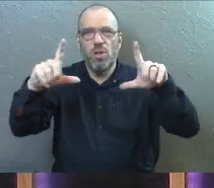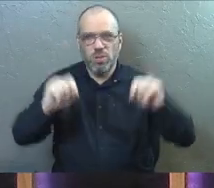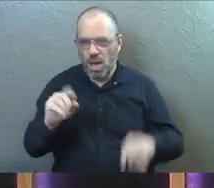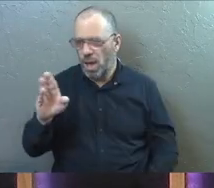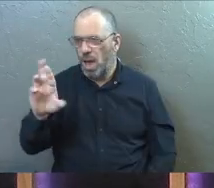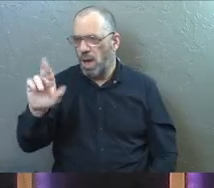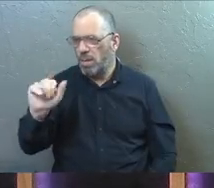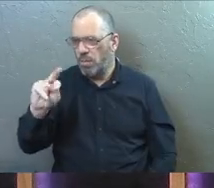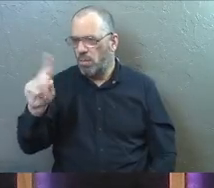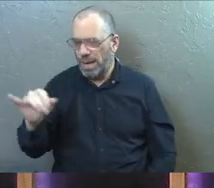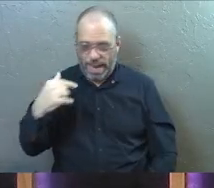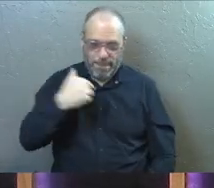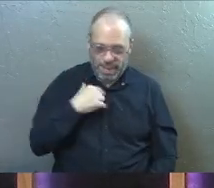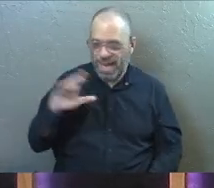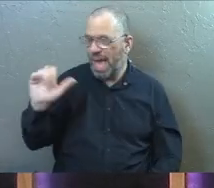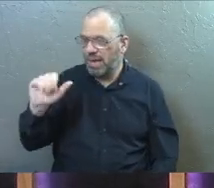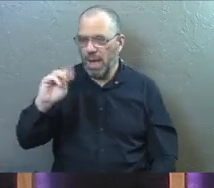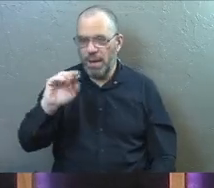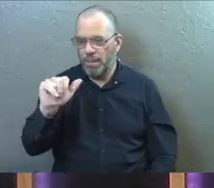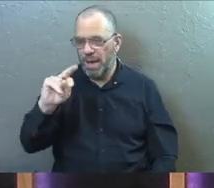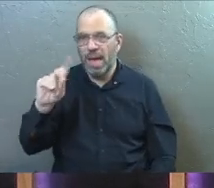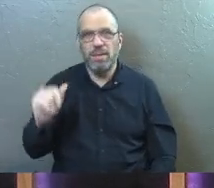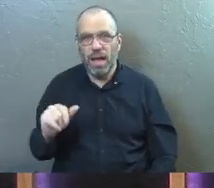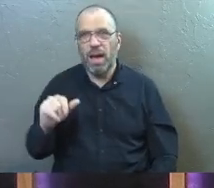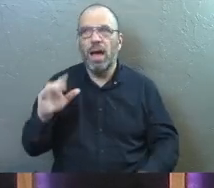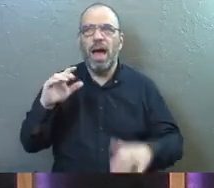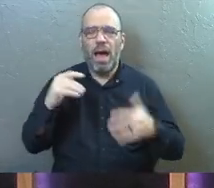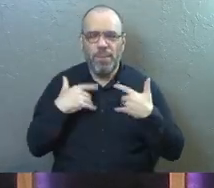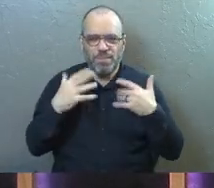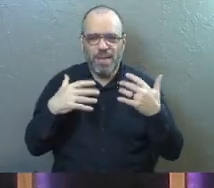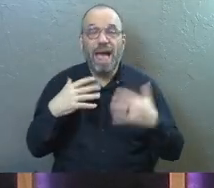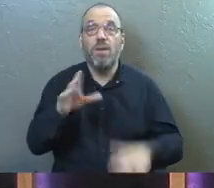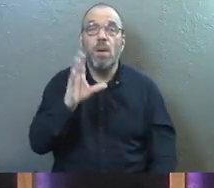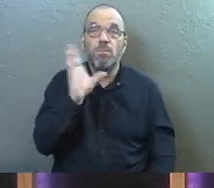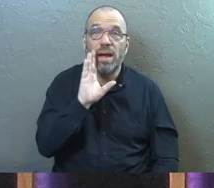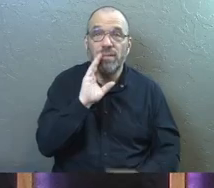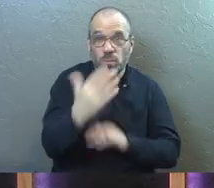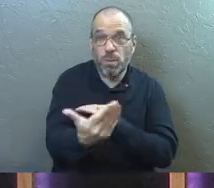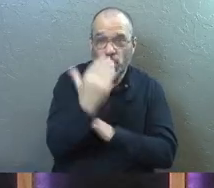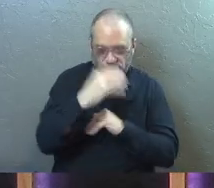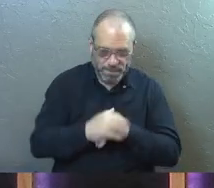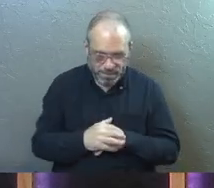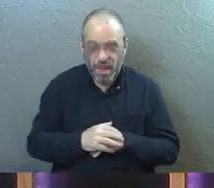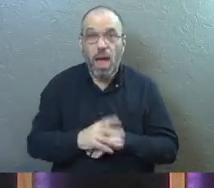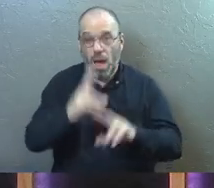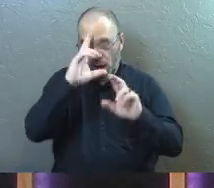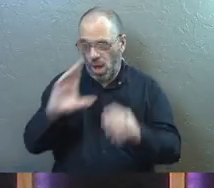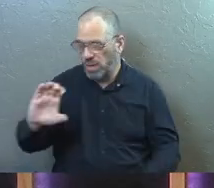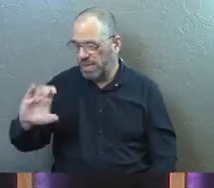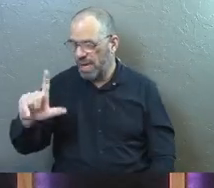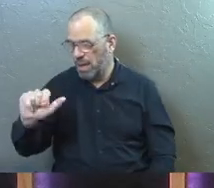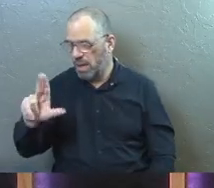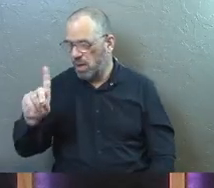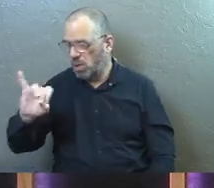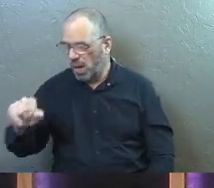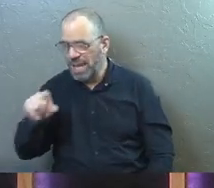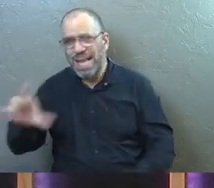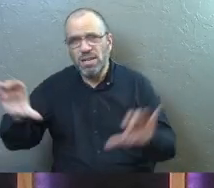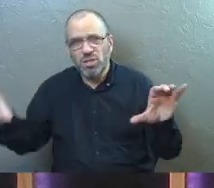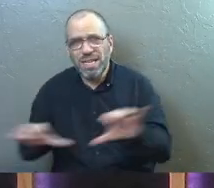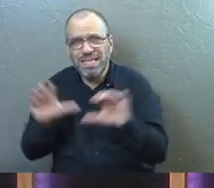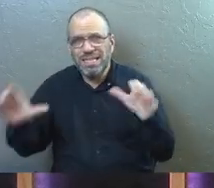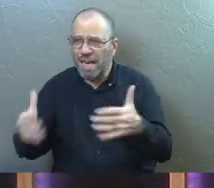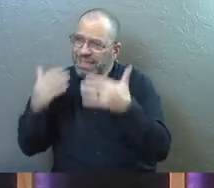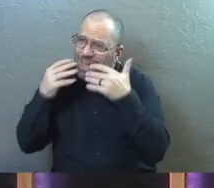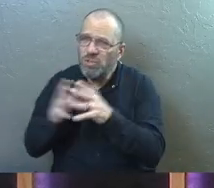Brandy and I and Amanda from the worship team we got to go and have breakfast one morning and we got to honor Claudia for all that she had done